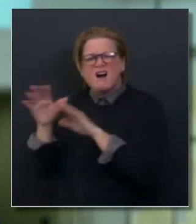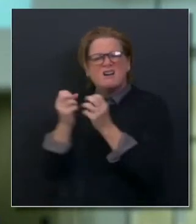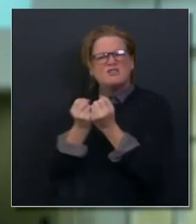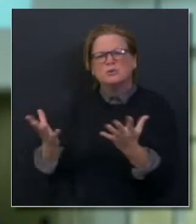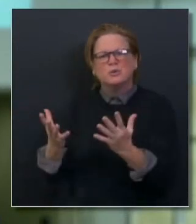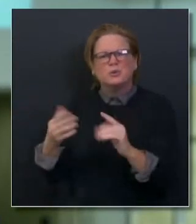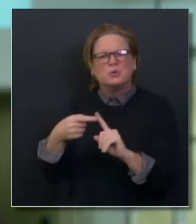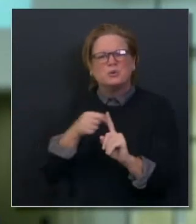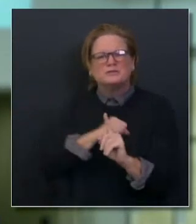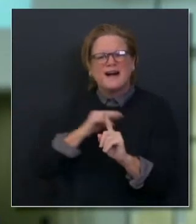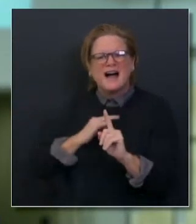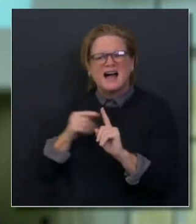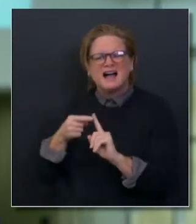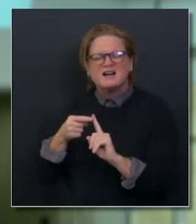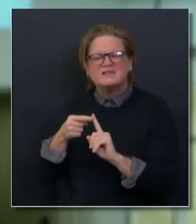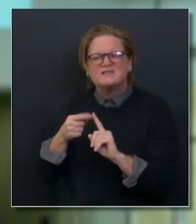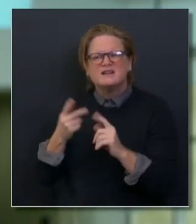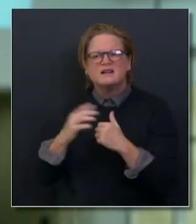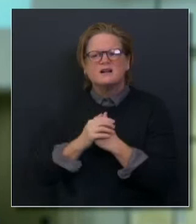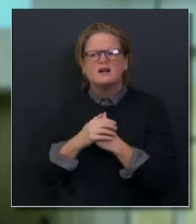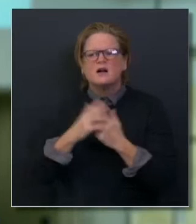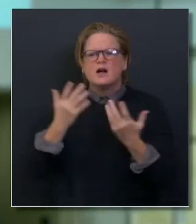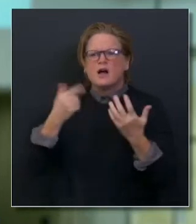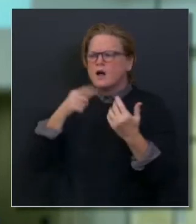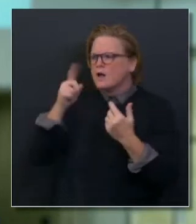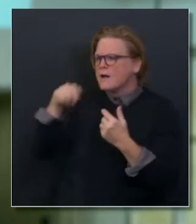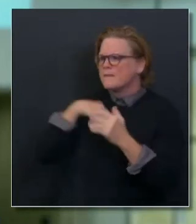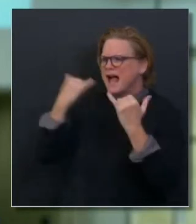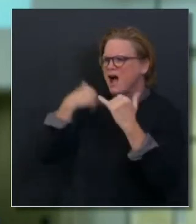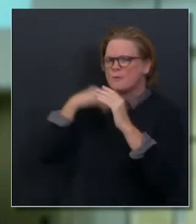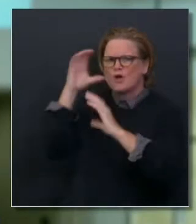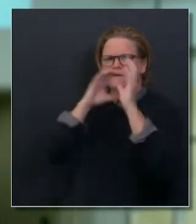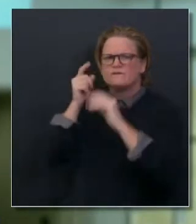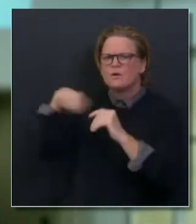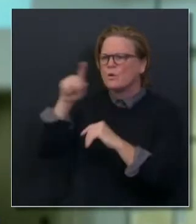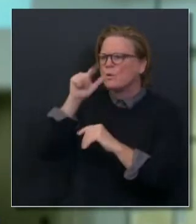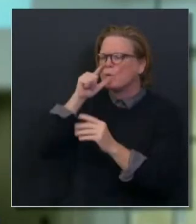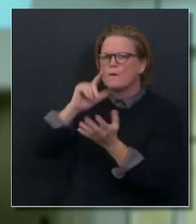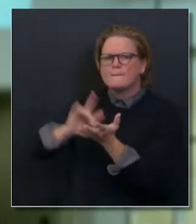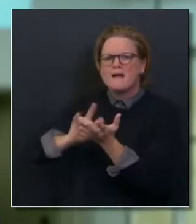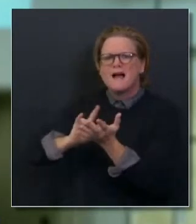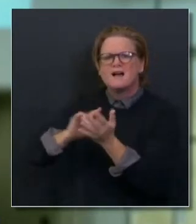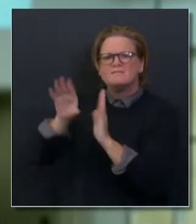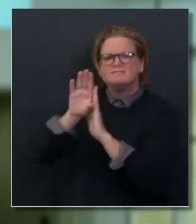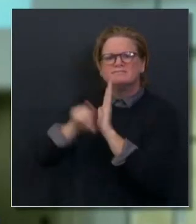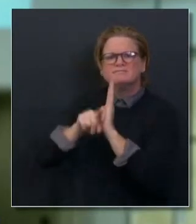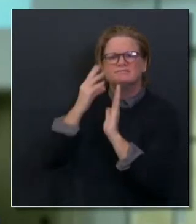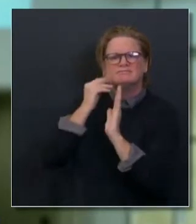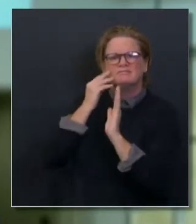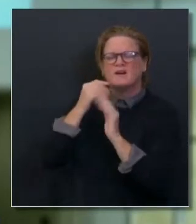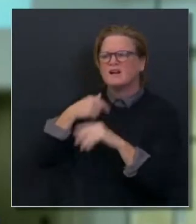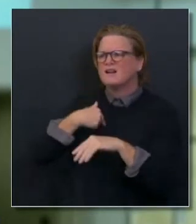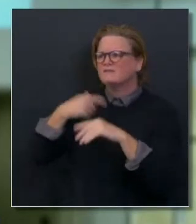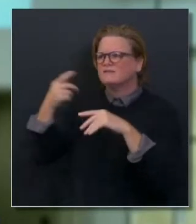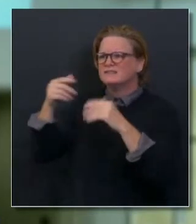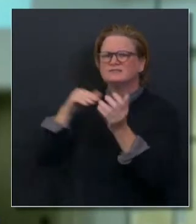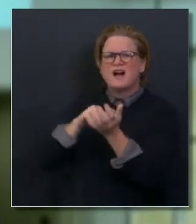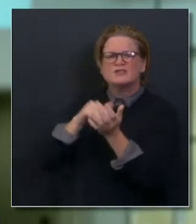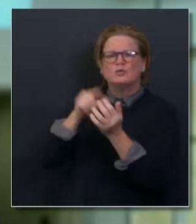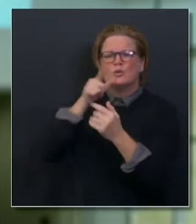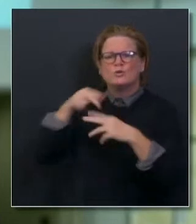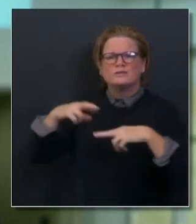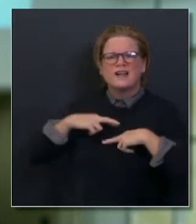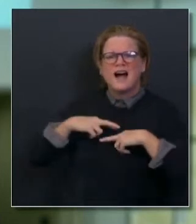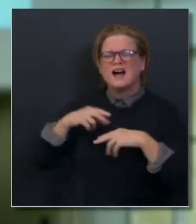left a certain type of practice, asking them to come back, lend a hand, figuring out some virtual opportunities for